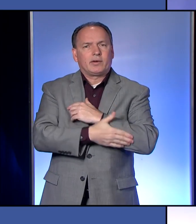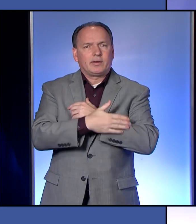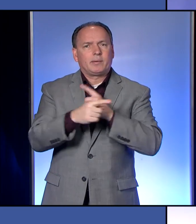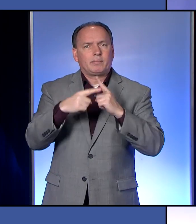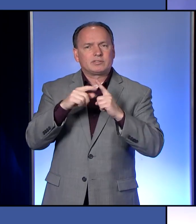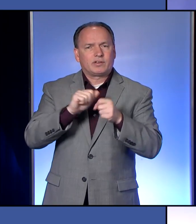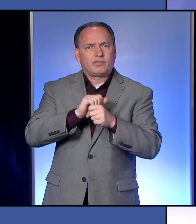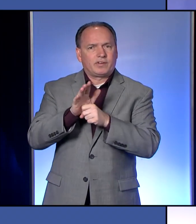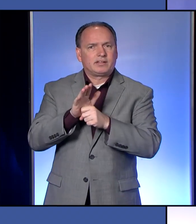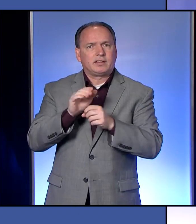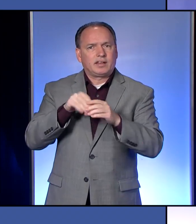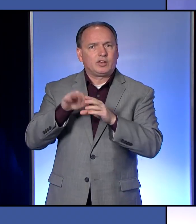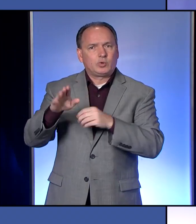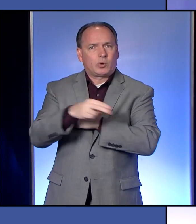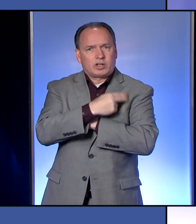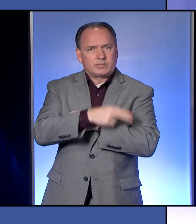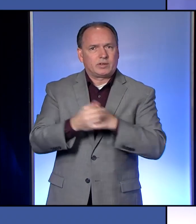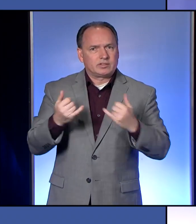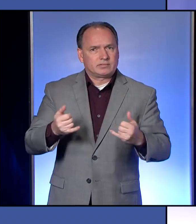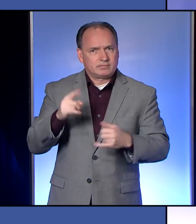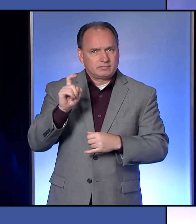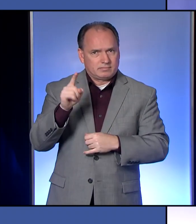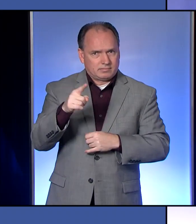in your hospitals currently?